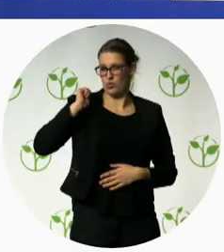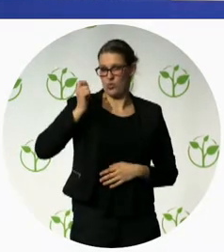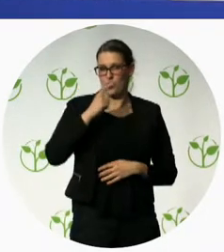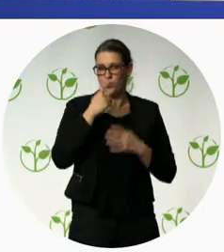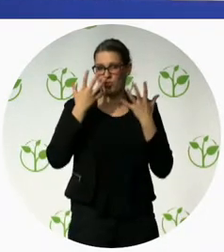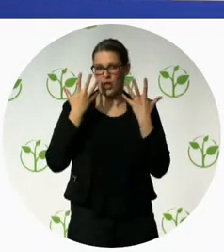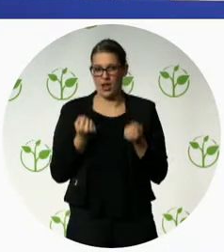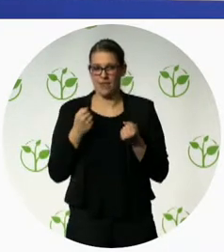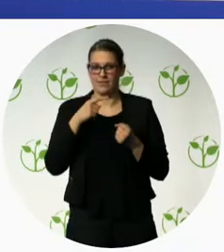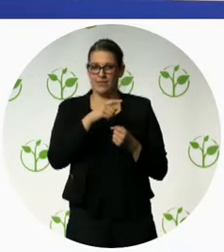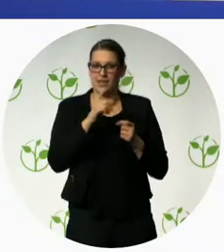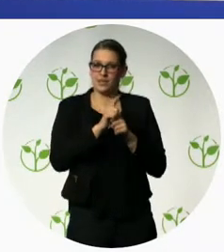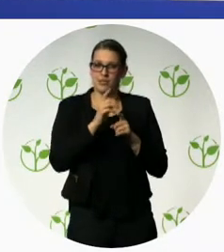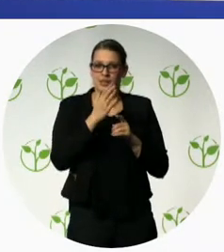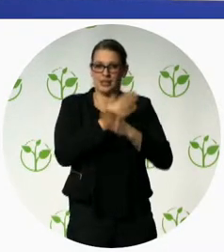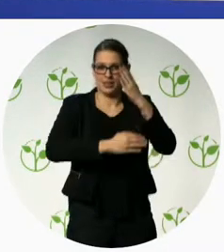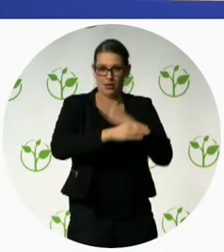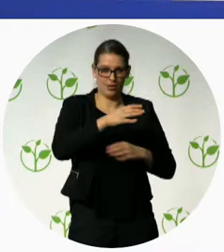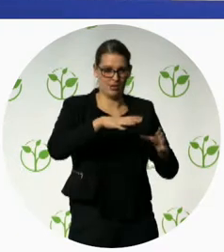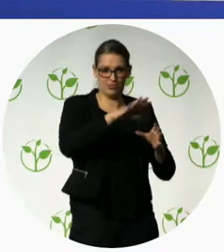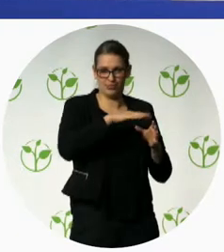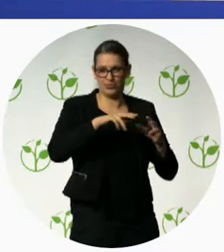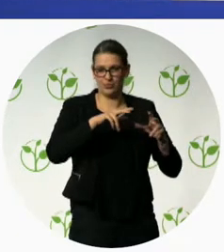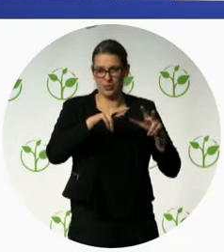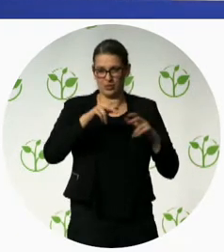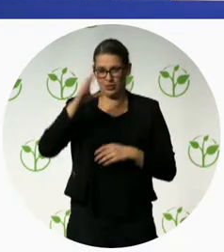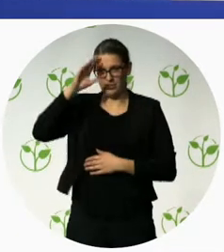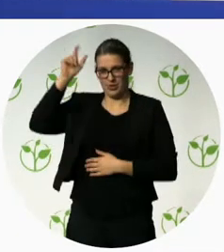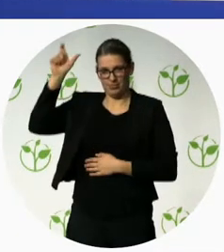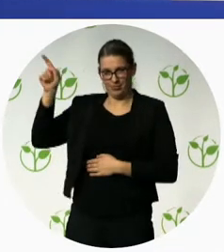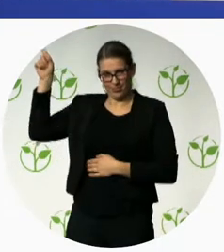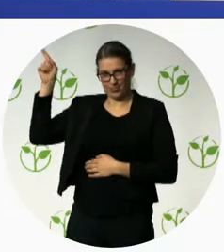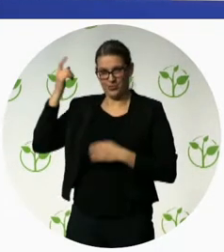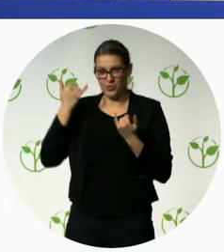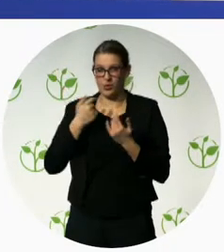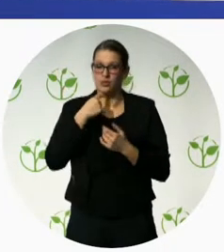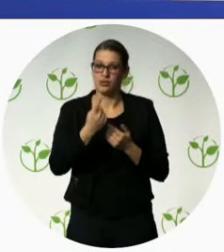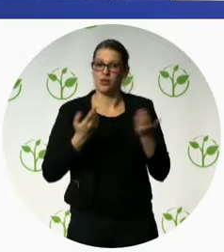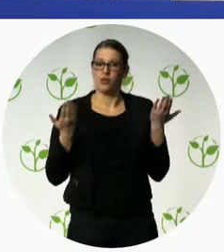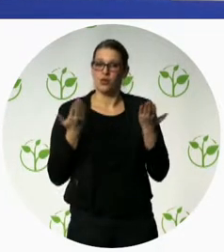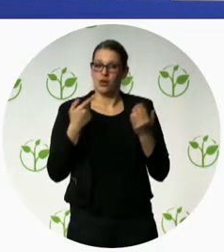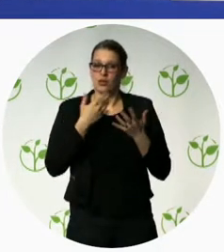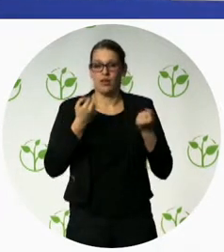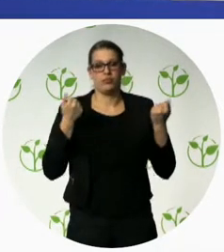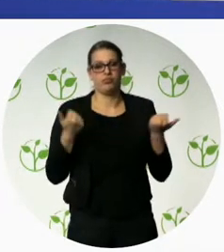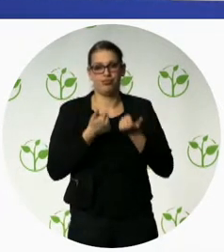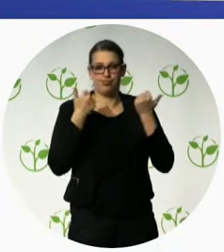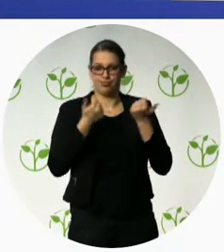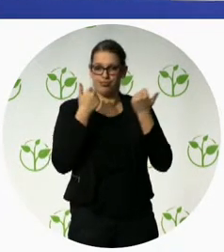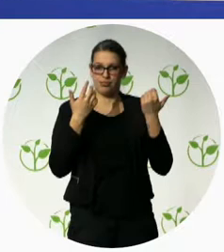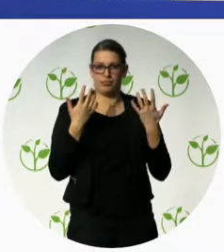to be given the occasion to really be part of drafting the policy of moving